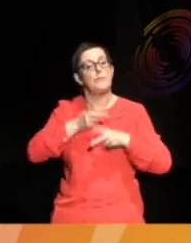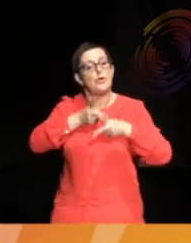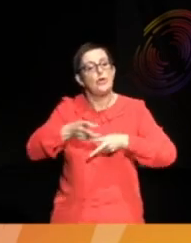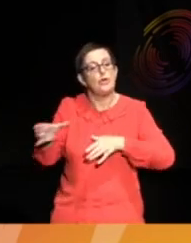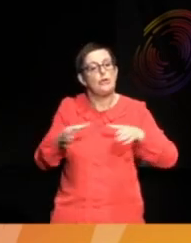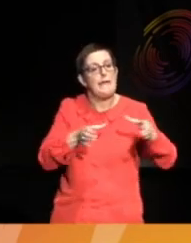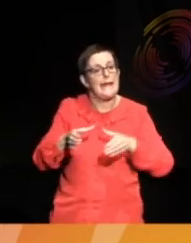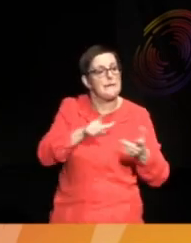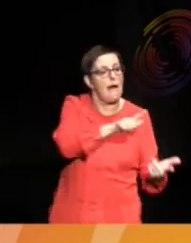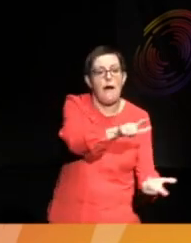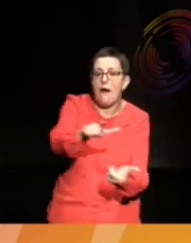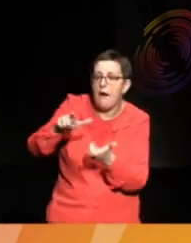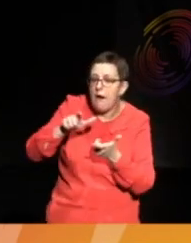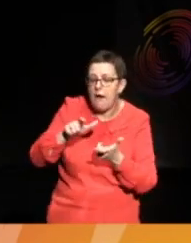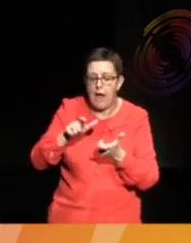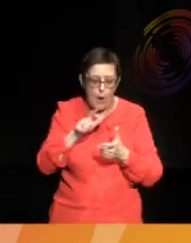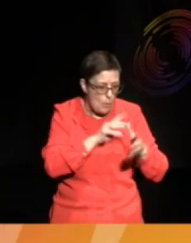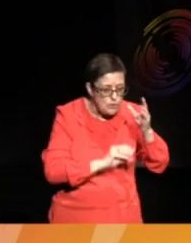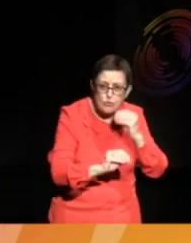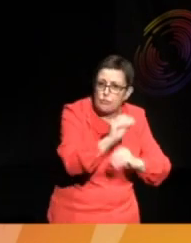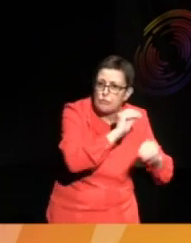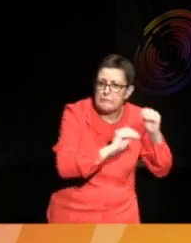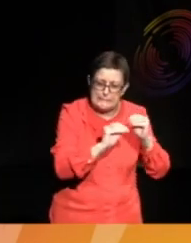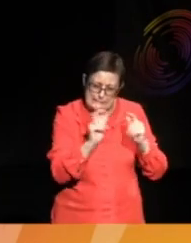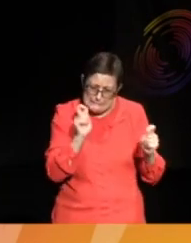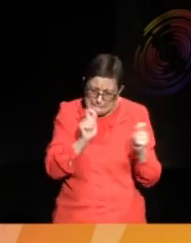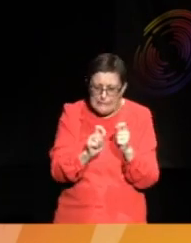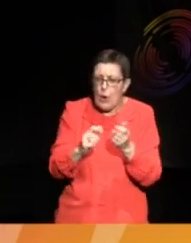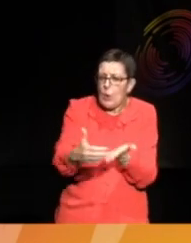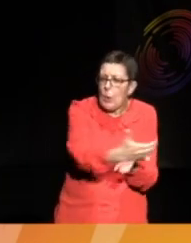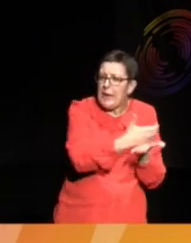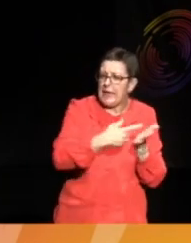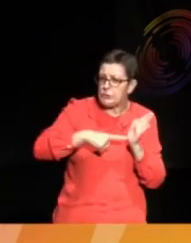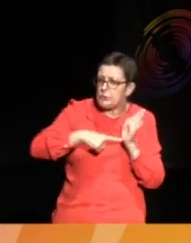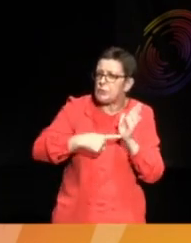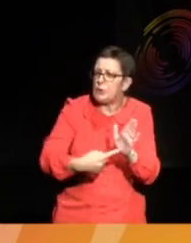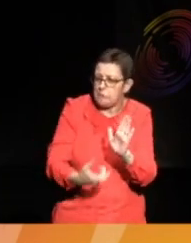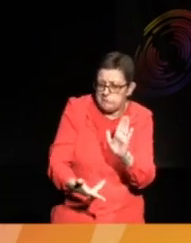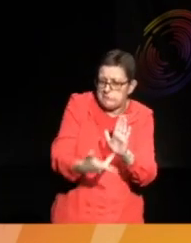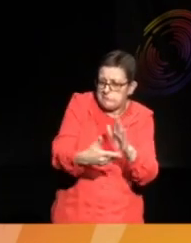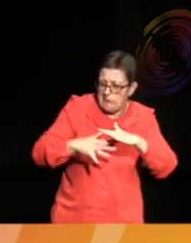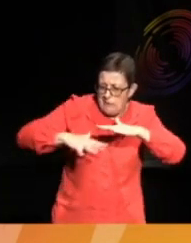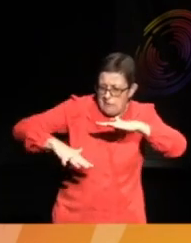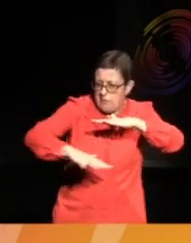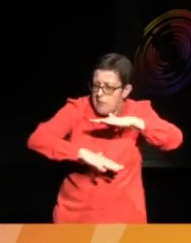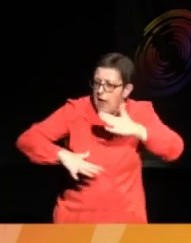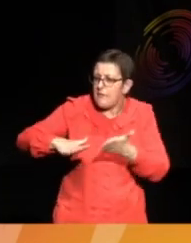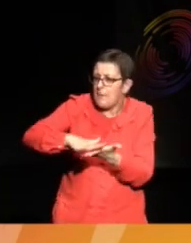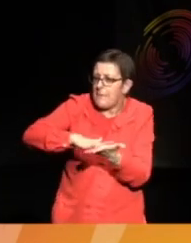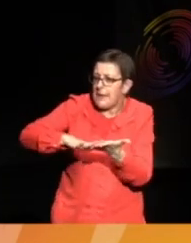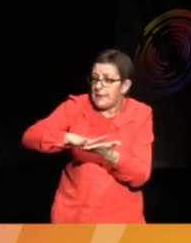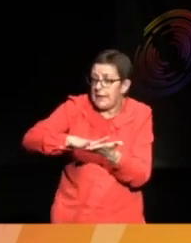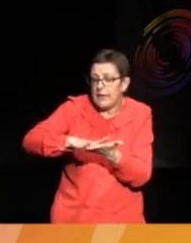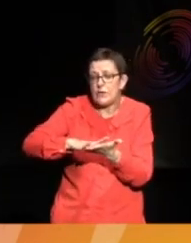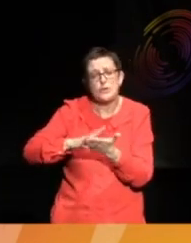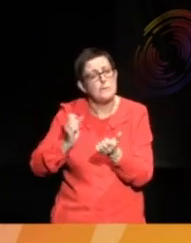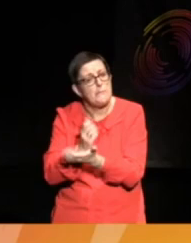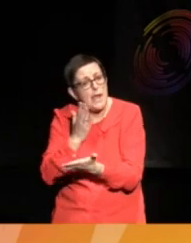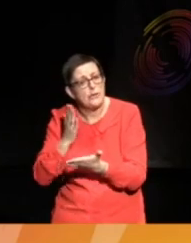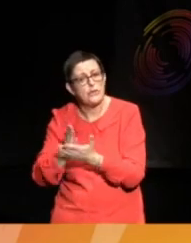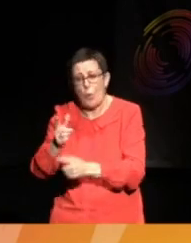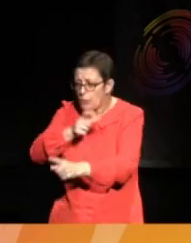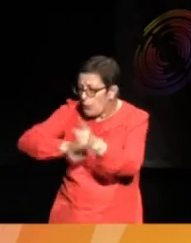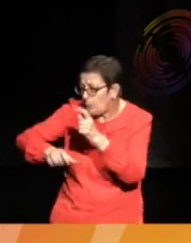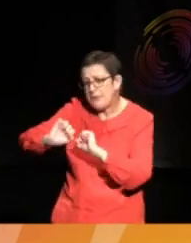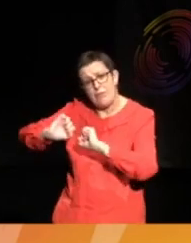went to rethink or reconfigure this collection to give it meaning. So, I wanted to actually understand the kind of stories that the communities